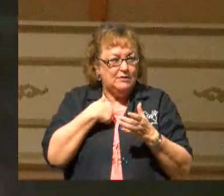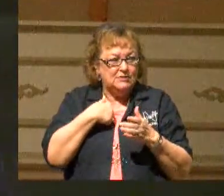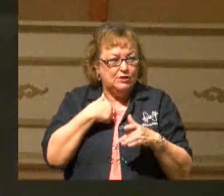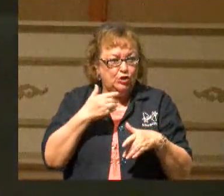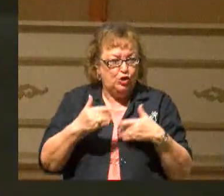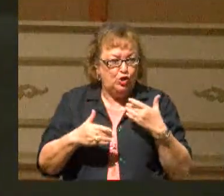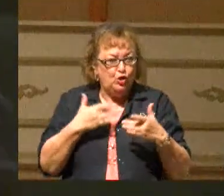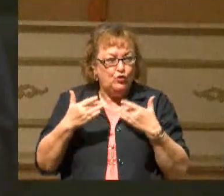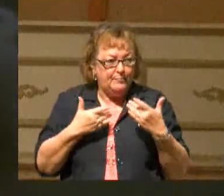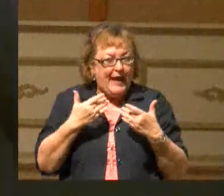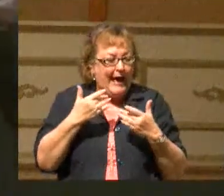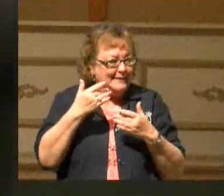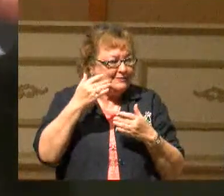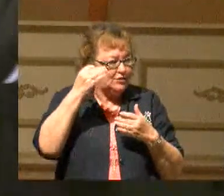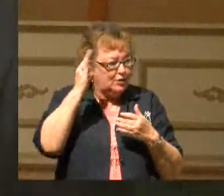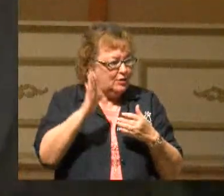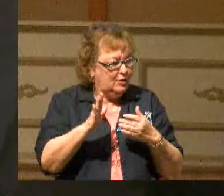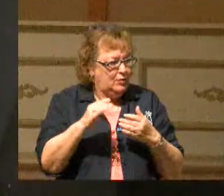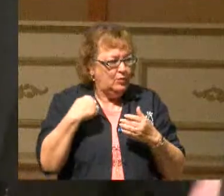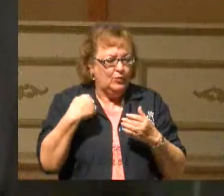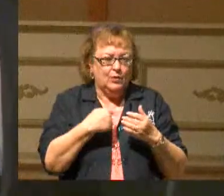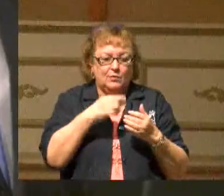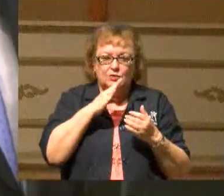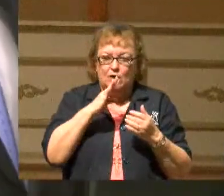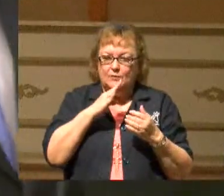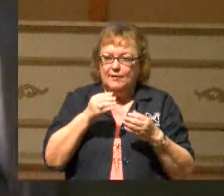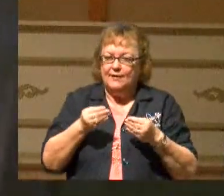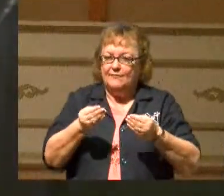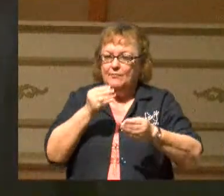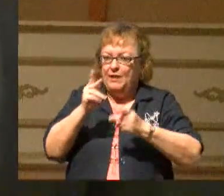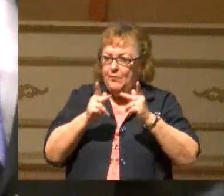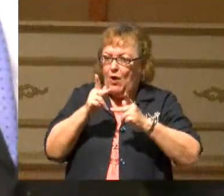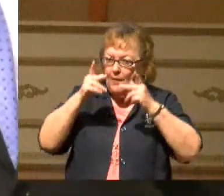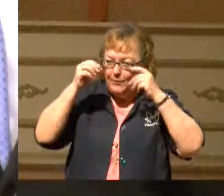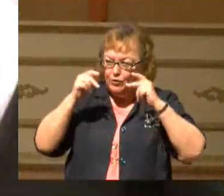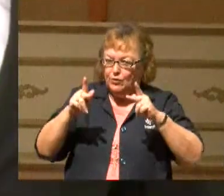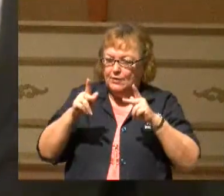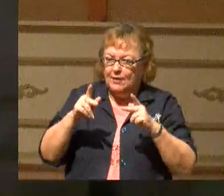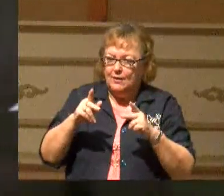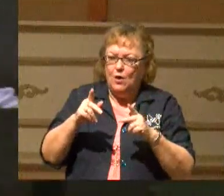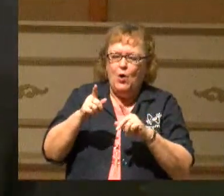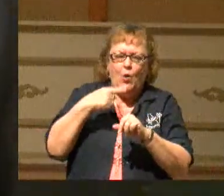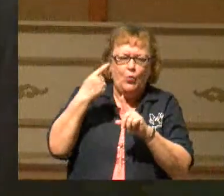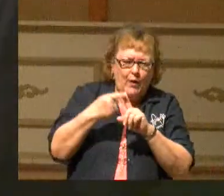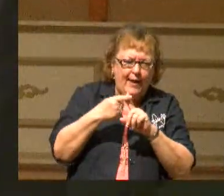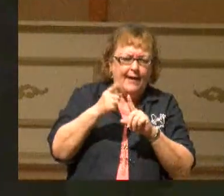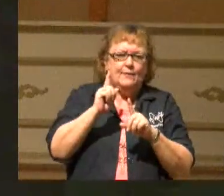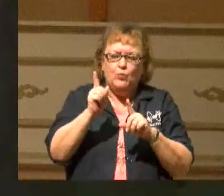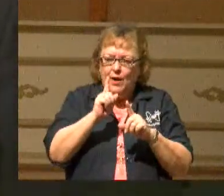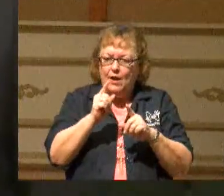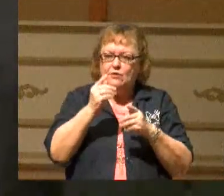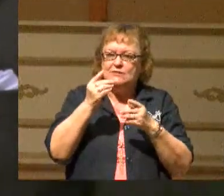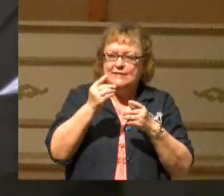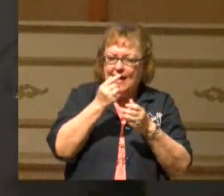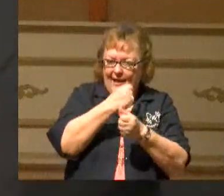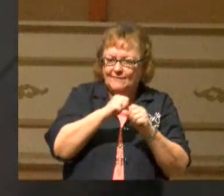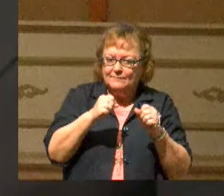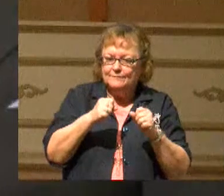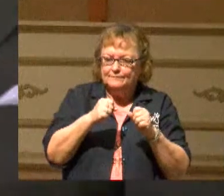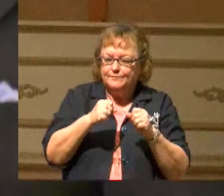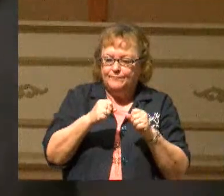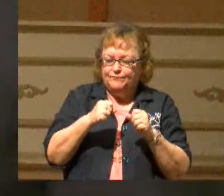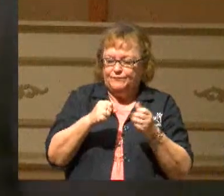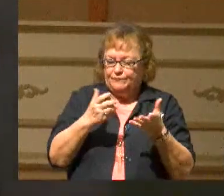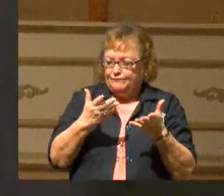wife, she said this when we were talking, giving folks an opportunity to tell when and where they were saved. And she